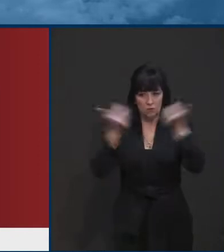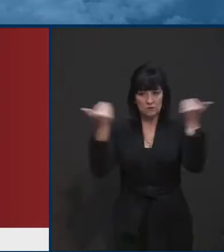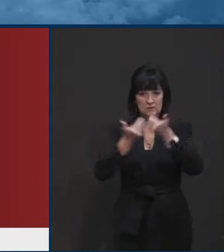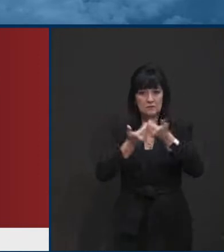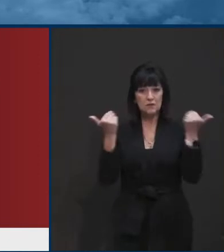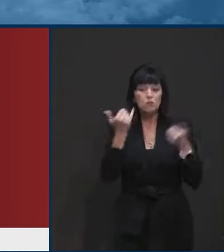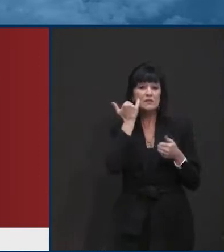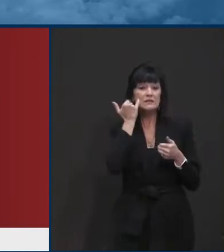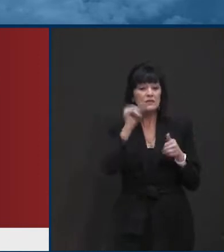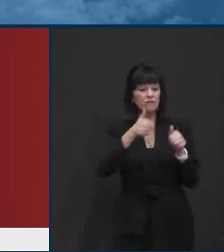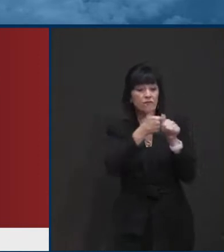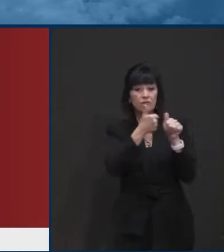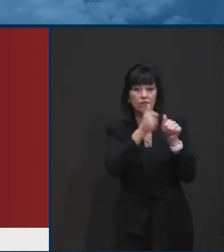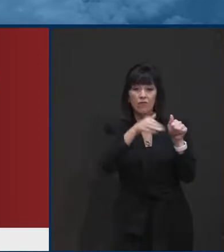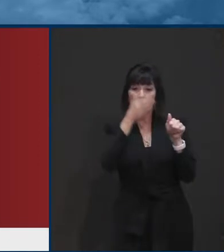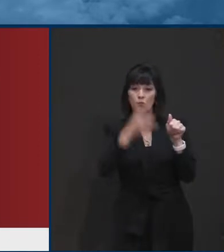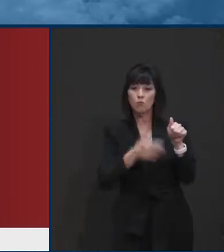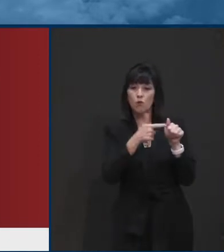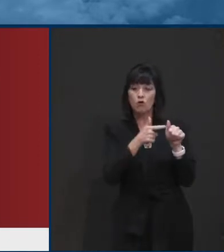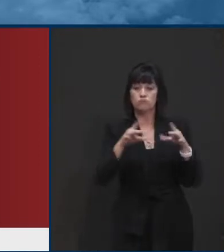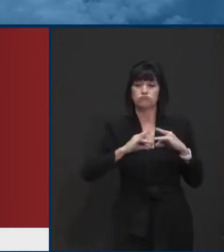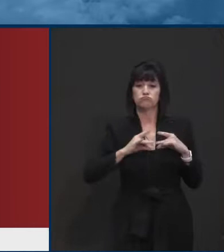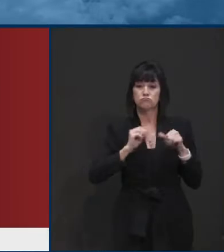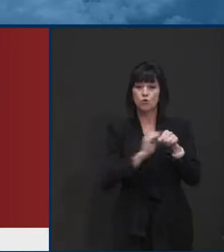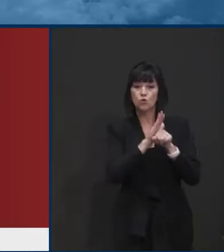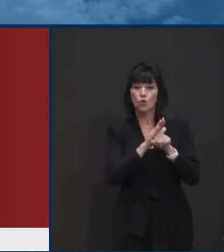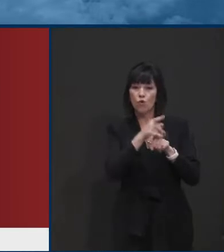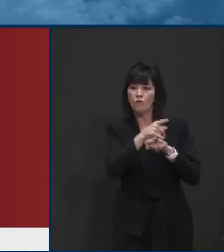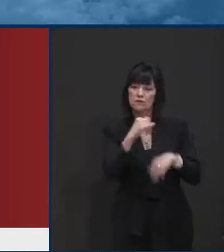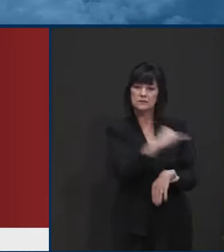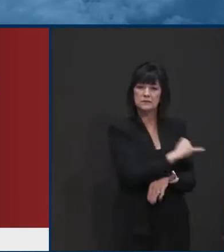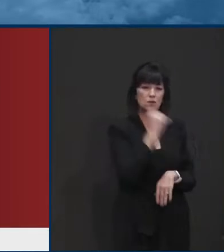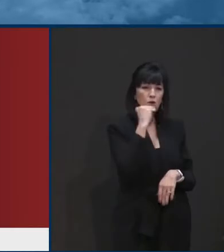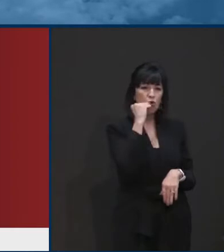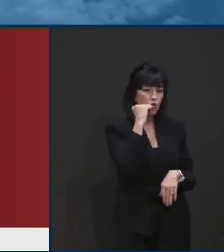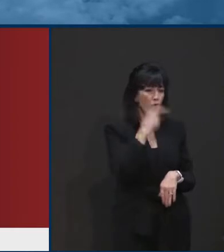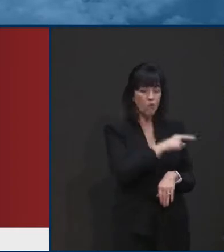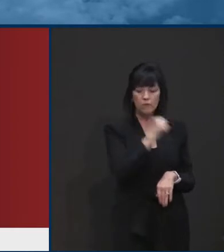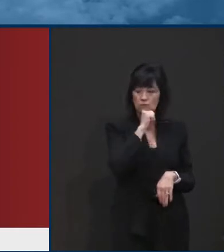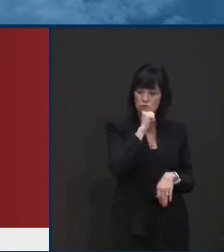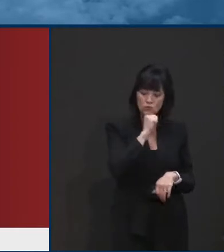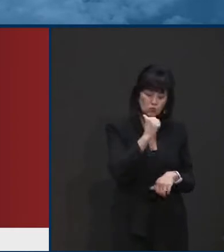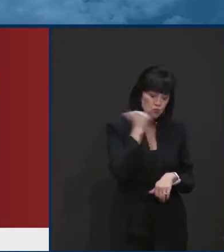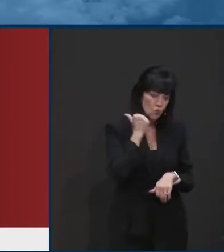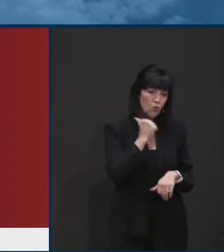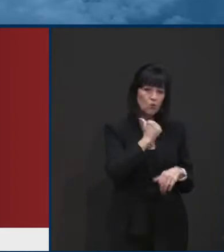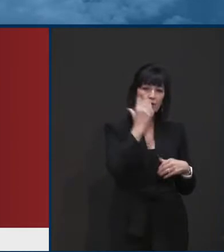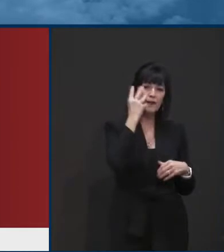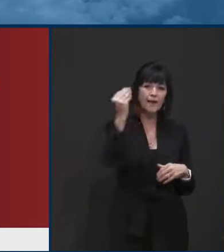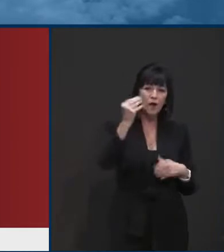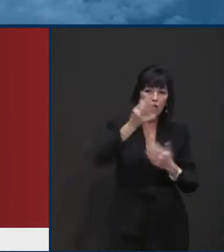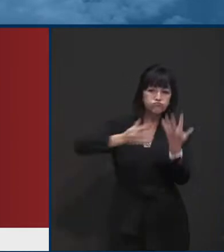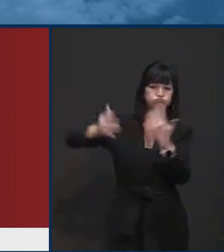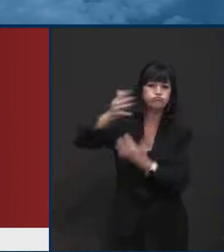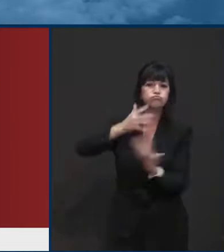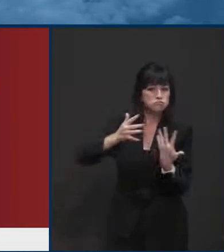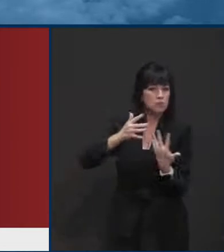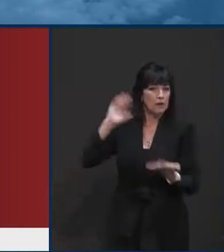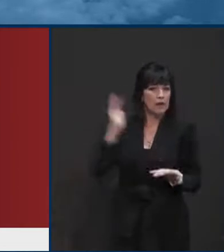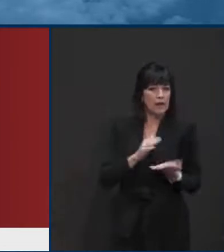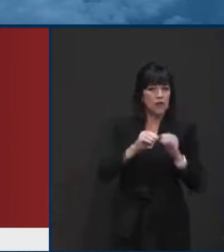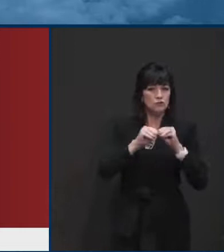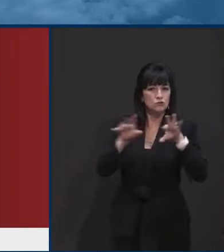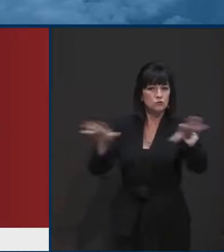virus is the objective of all of that. And it's in some ways common sense. The more people that you